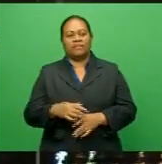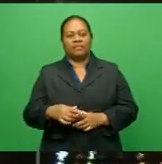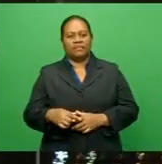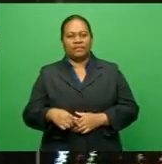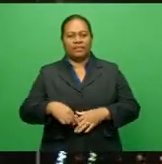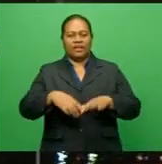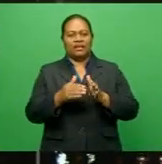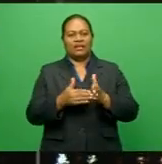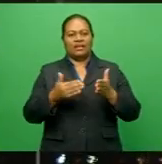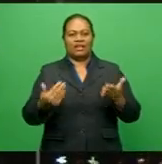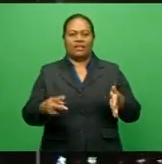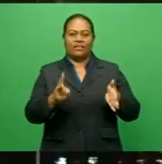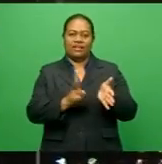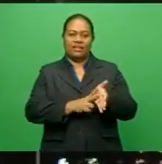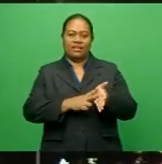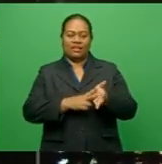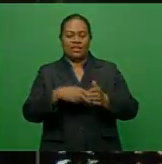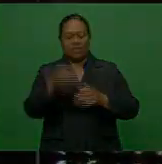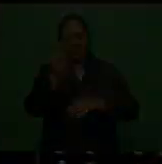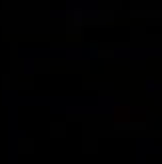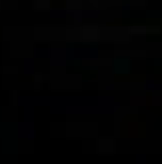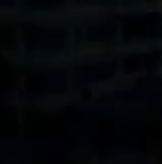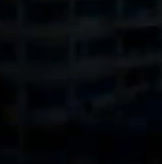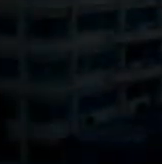And Vinina joins us now with today's weather.